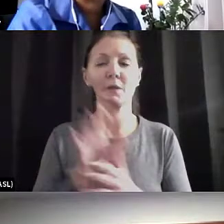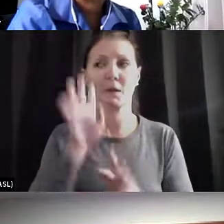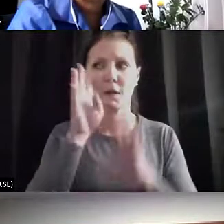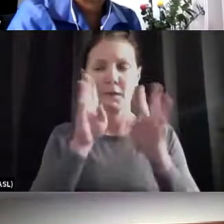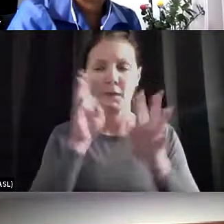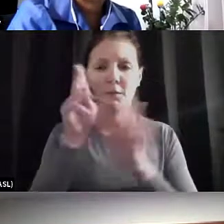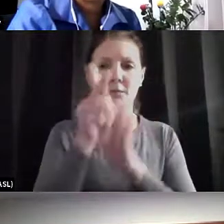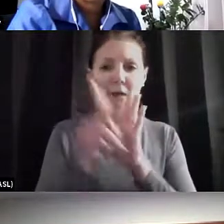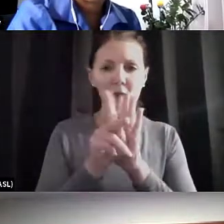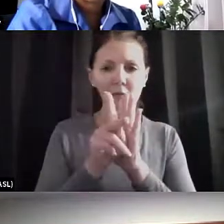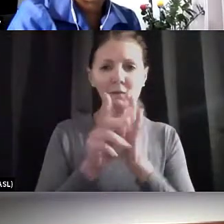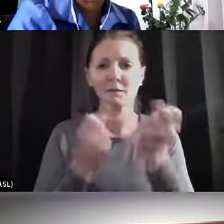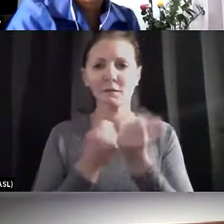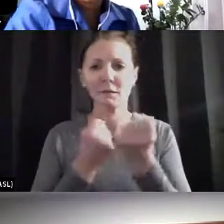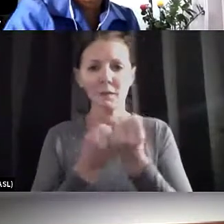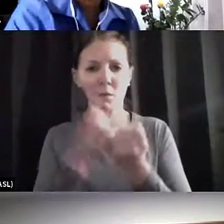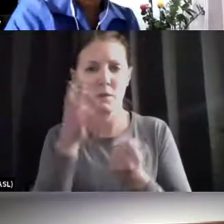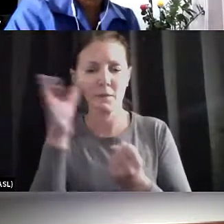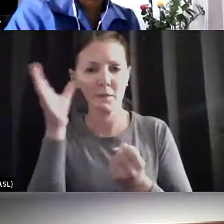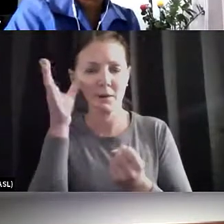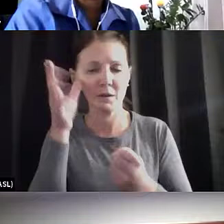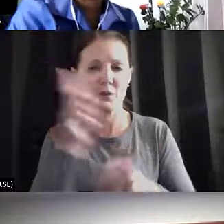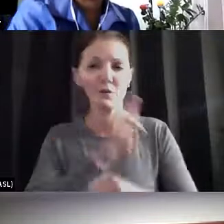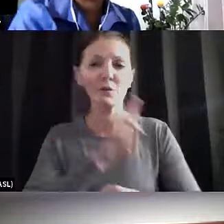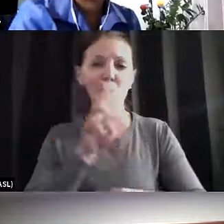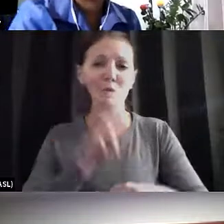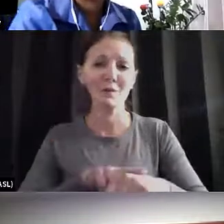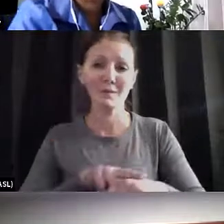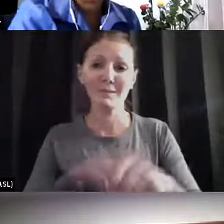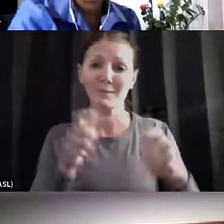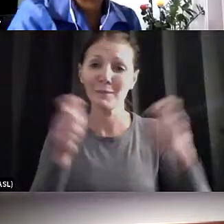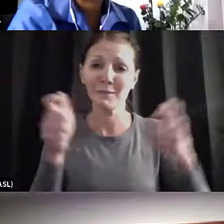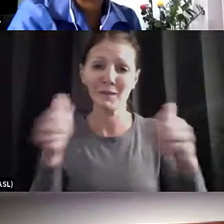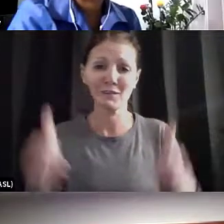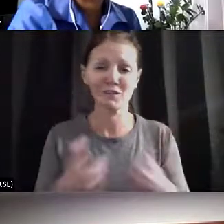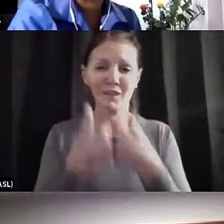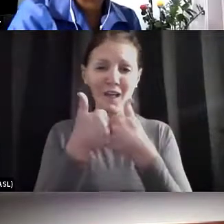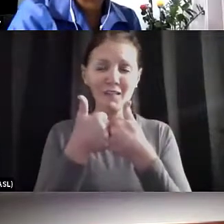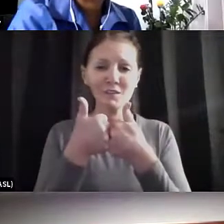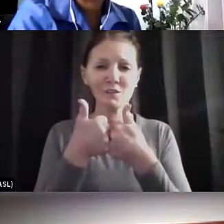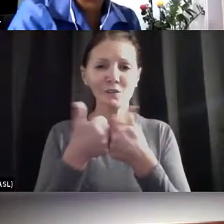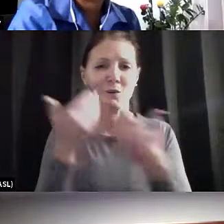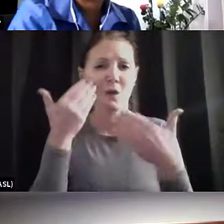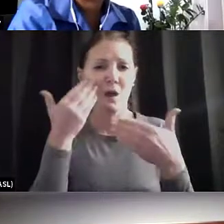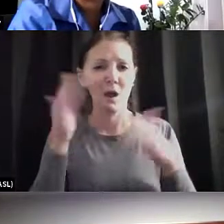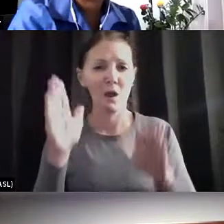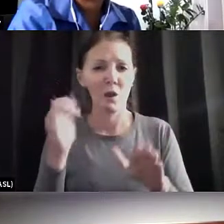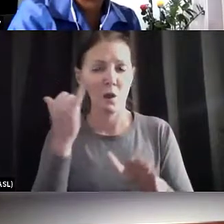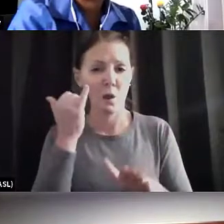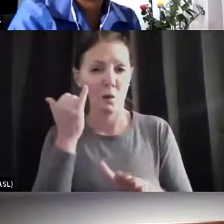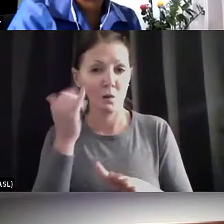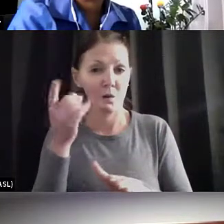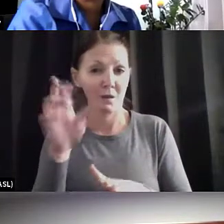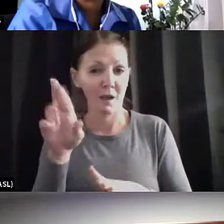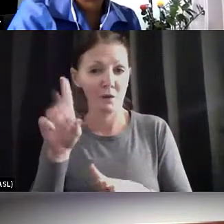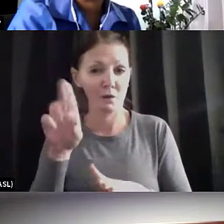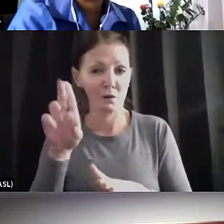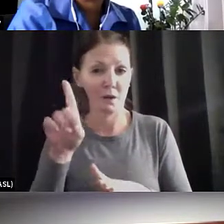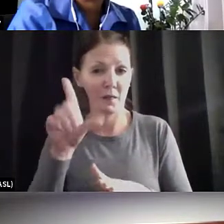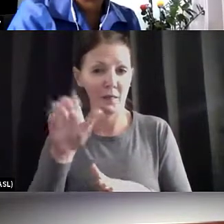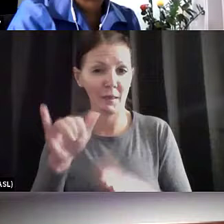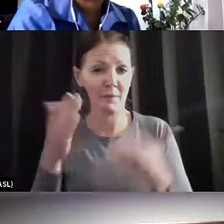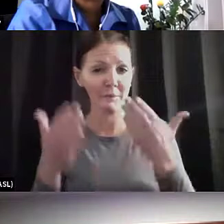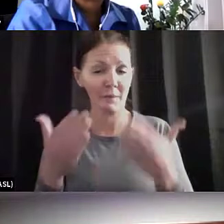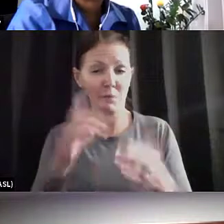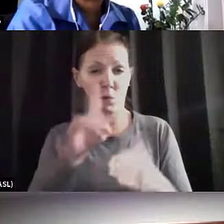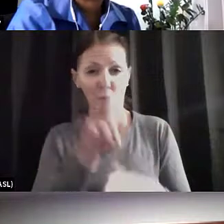and supporting parents, of course, is a big challenge. So I don't know if, Dr. Dudley, this sounds like it might be up your alley.